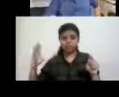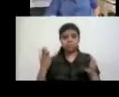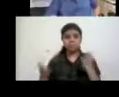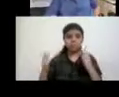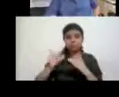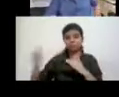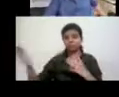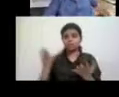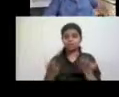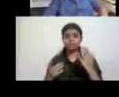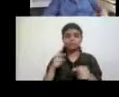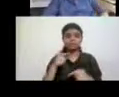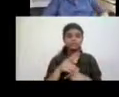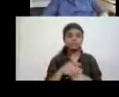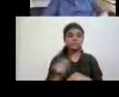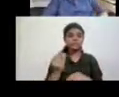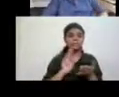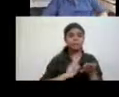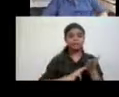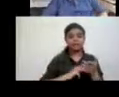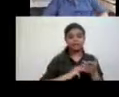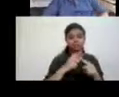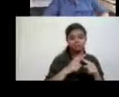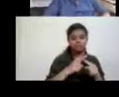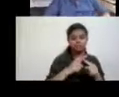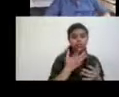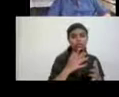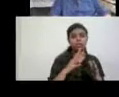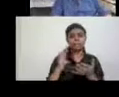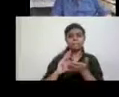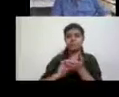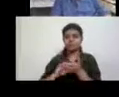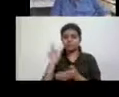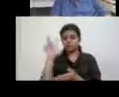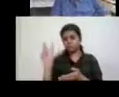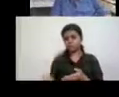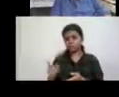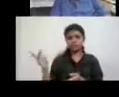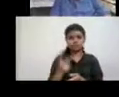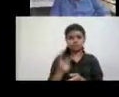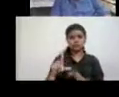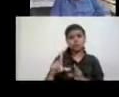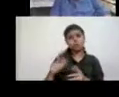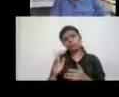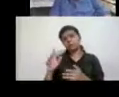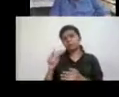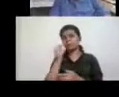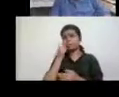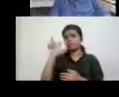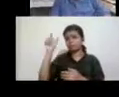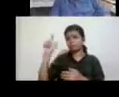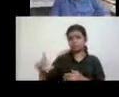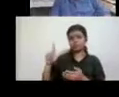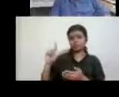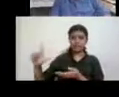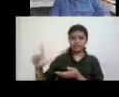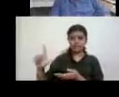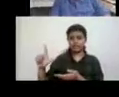were people like Colin Barnes and Michael Oliver, and Len Barton, to name a few.